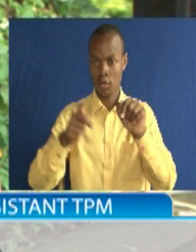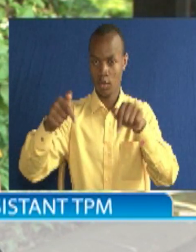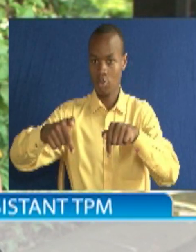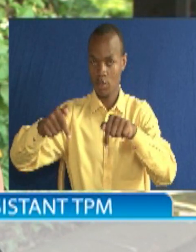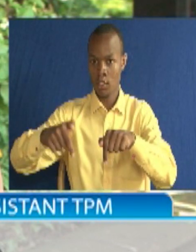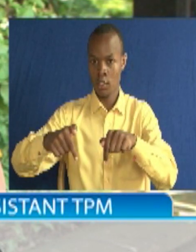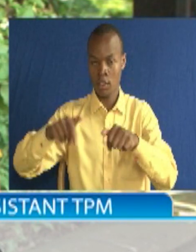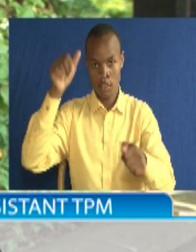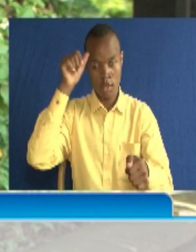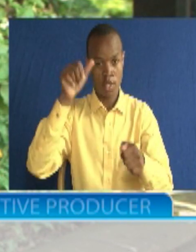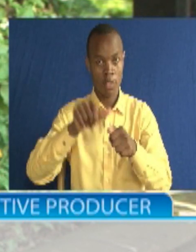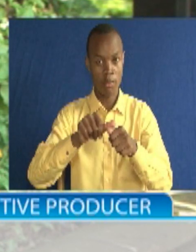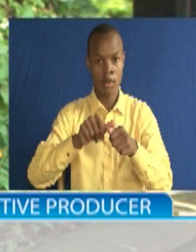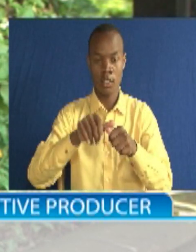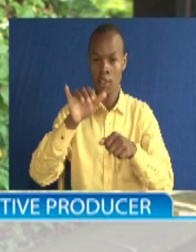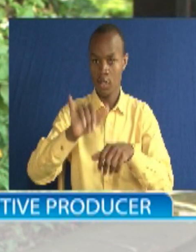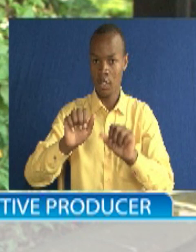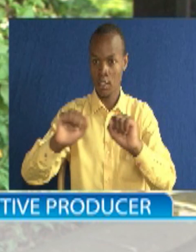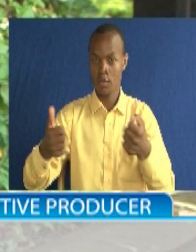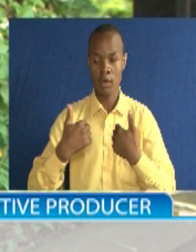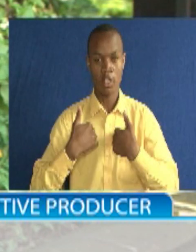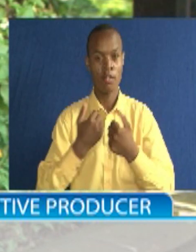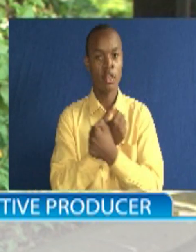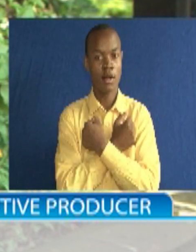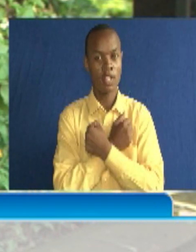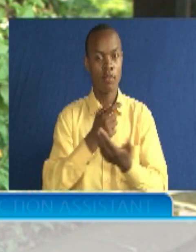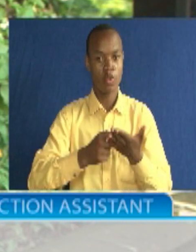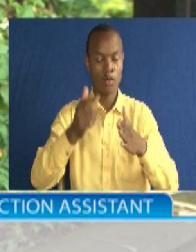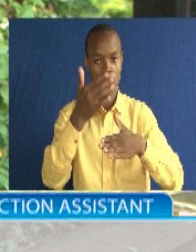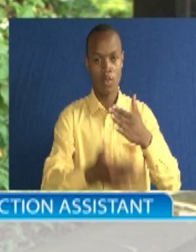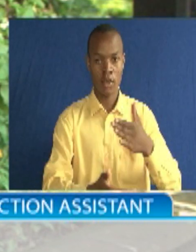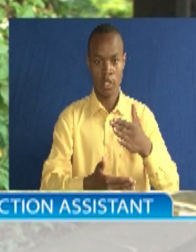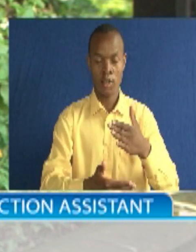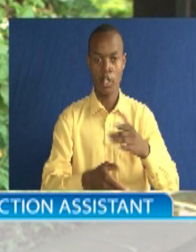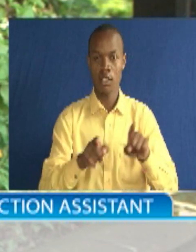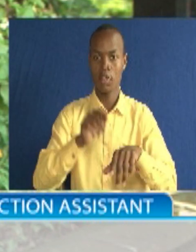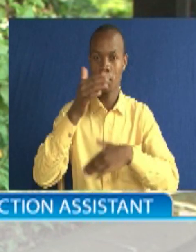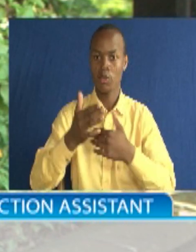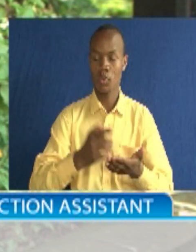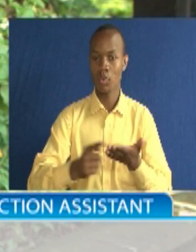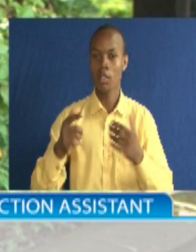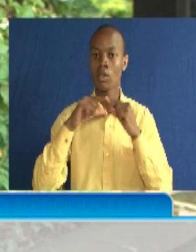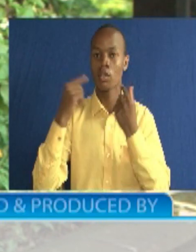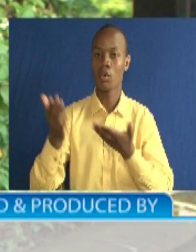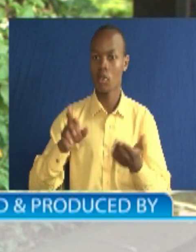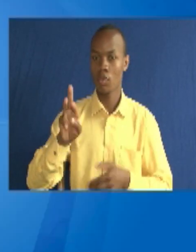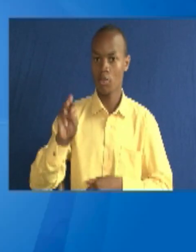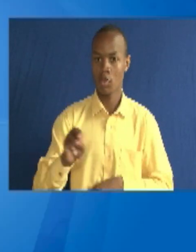safe. Have a lovely, lovely weekend and a fruitful week ahead. I've been your host, Ruth Mwene. Bye-bye.